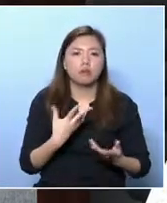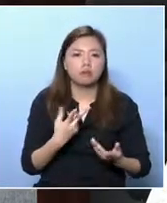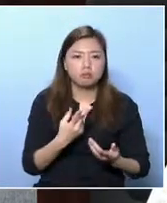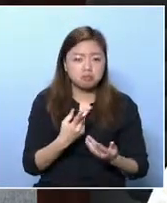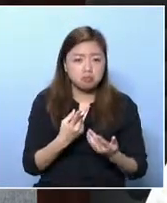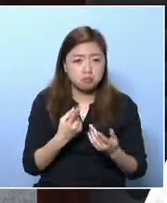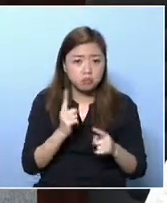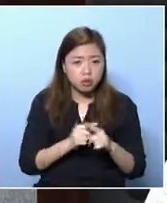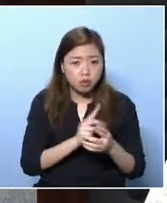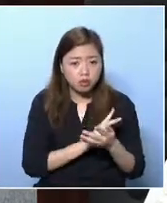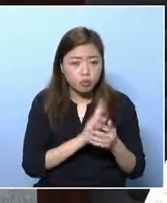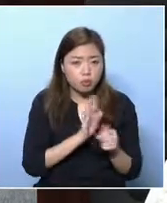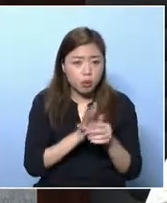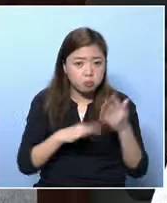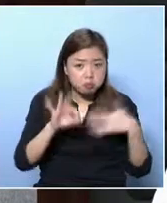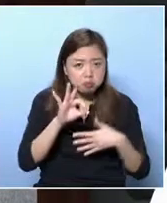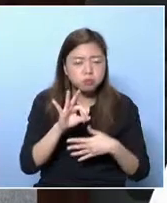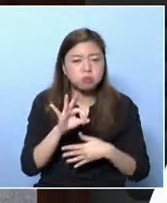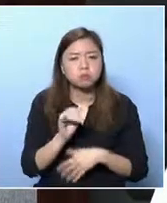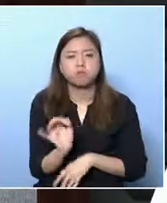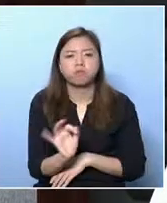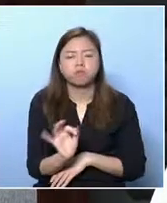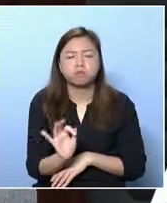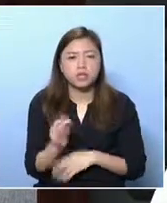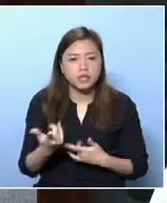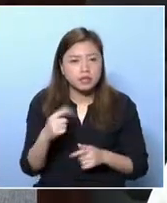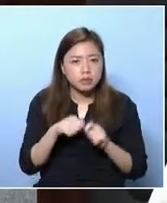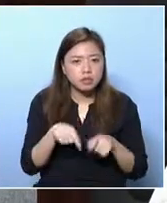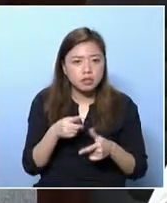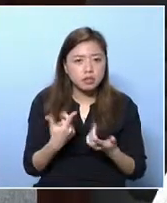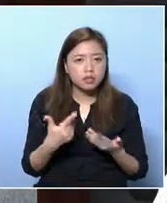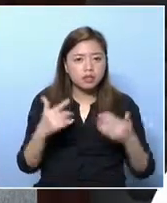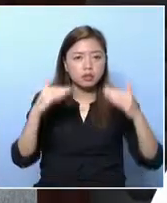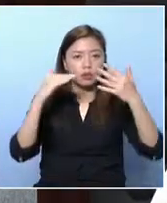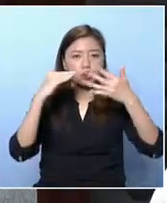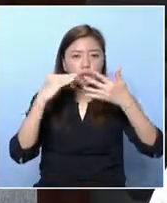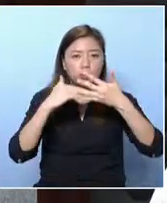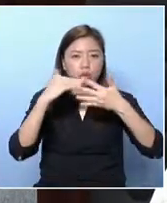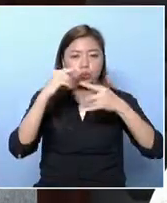SWD, Education Bureau, and the Labor and Welfare Bureau, but things have not improved.